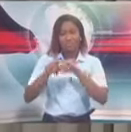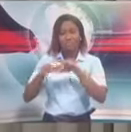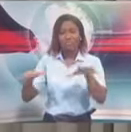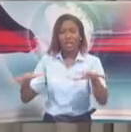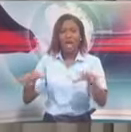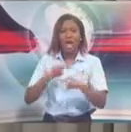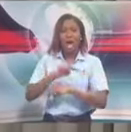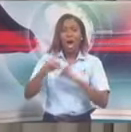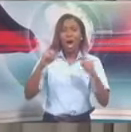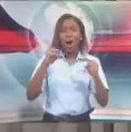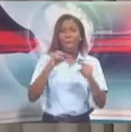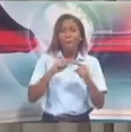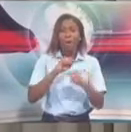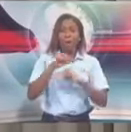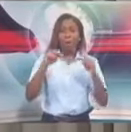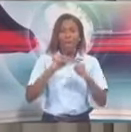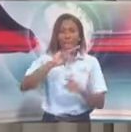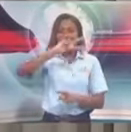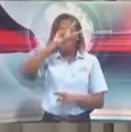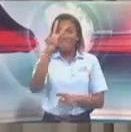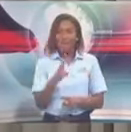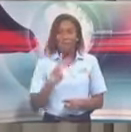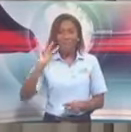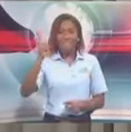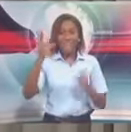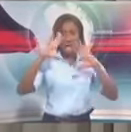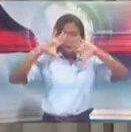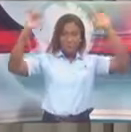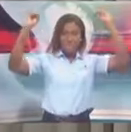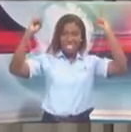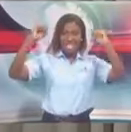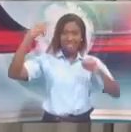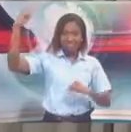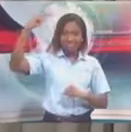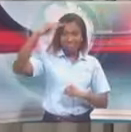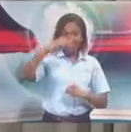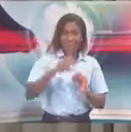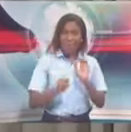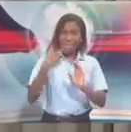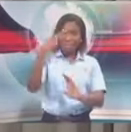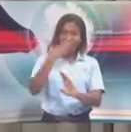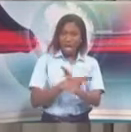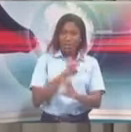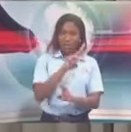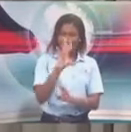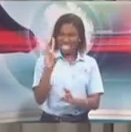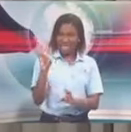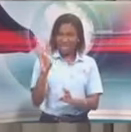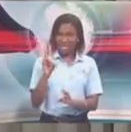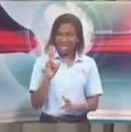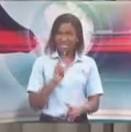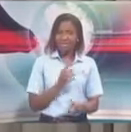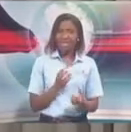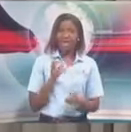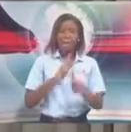Venezuelan Executive Vice President, Ms. Delcy Rodriguez, on the 27th of March of this year.